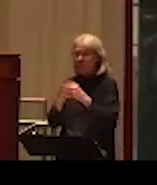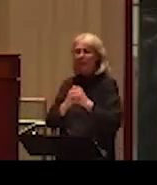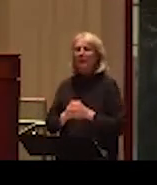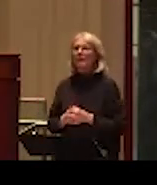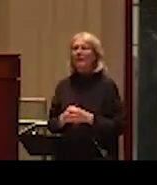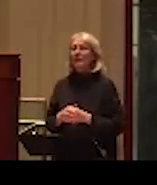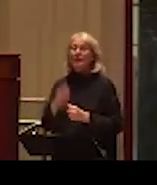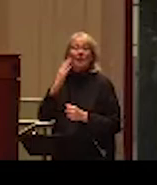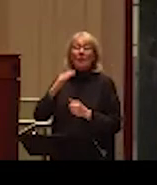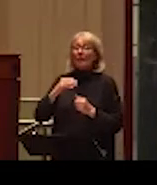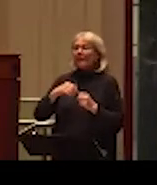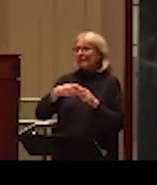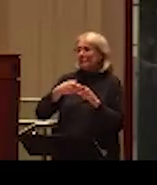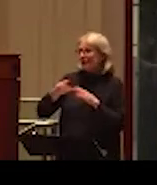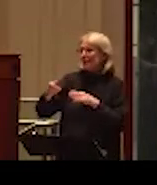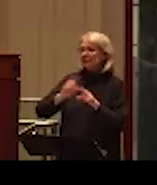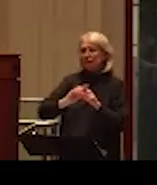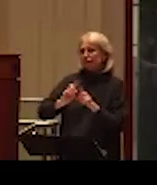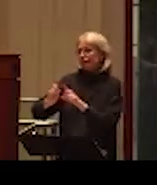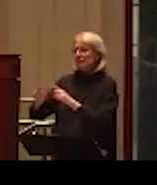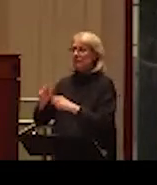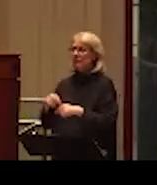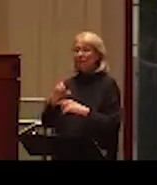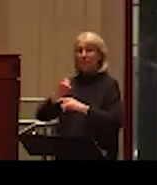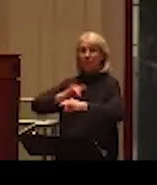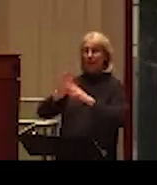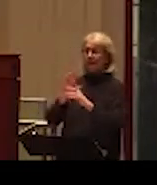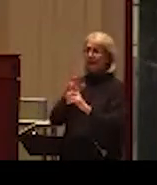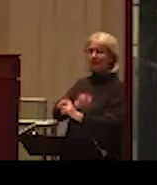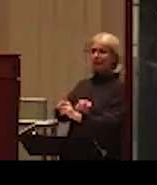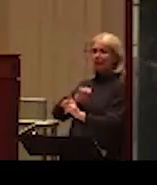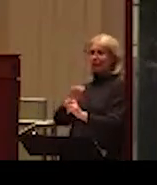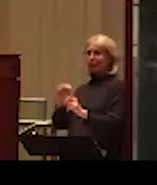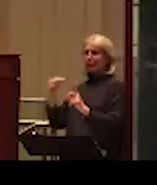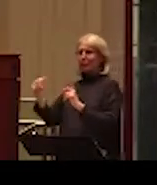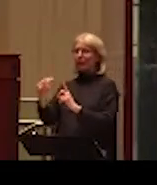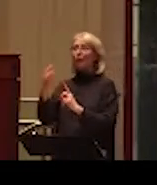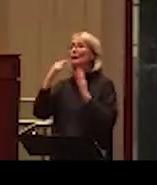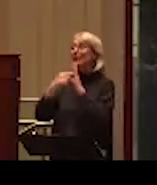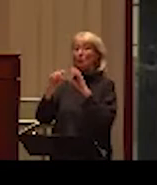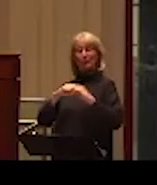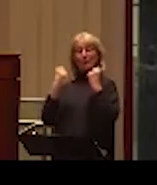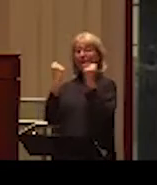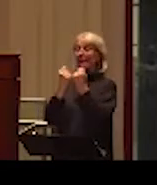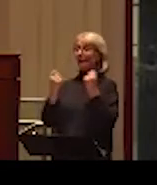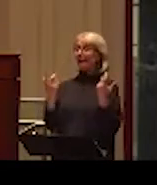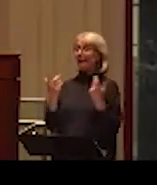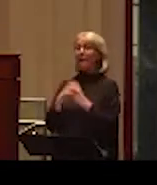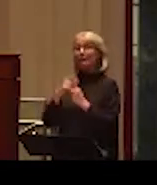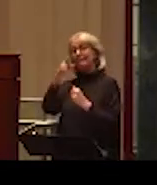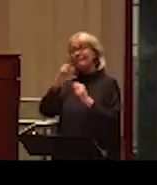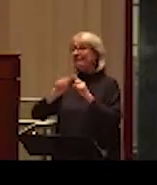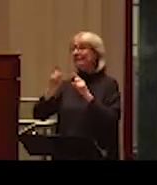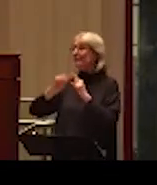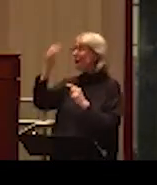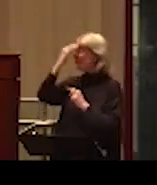disciplines, we see violence from very different angles. For example, at the societal level, these theories are likely to